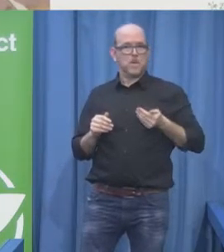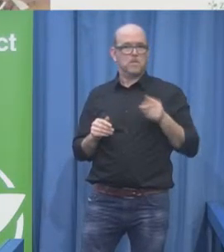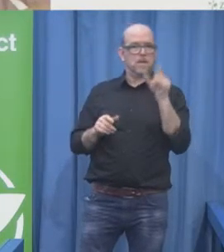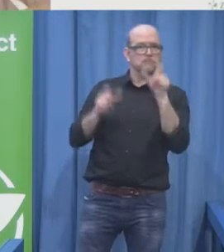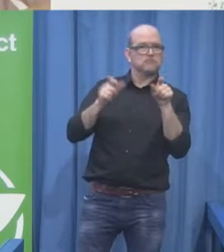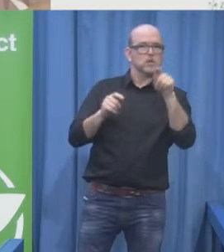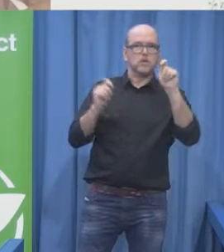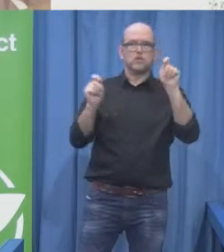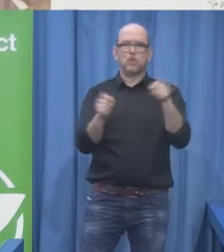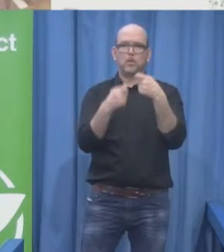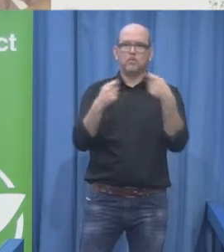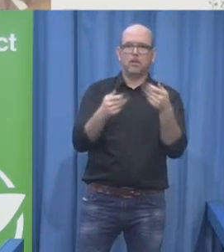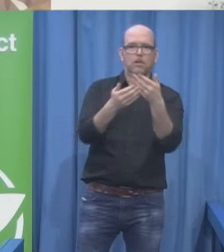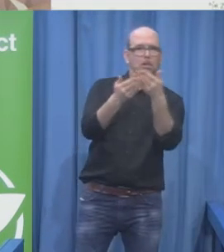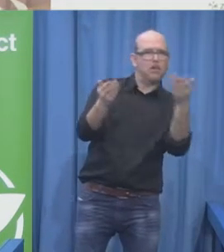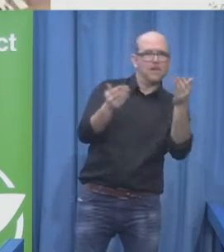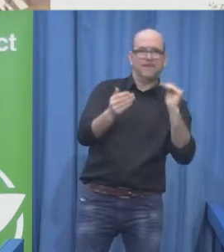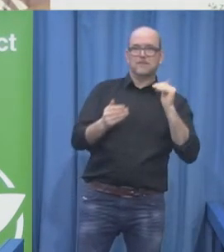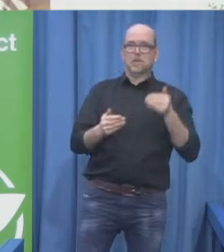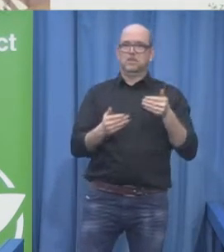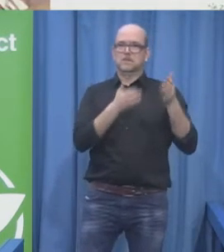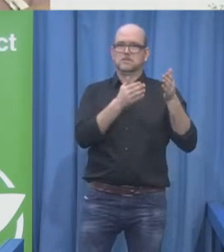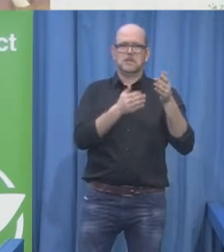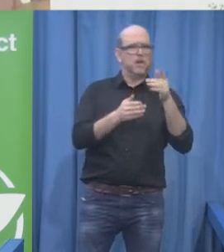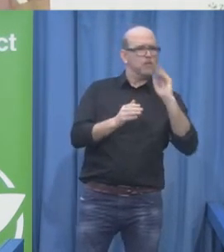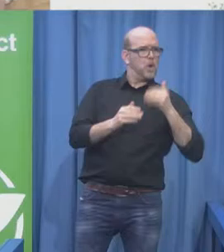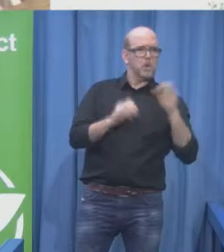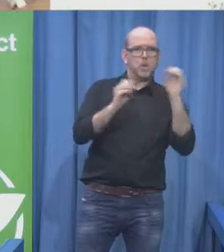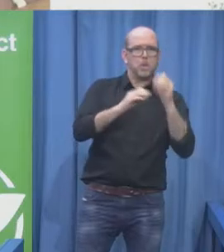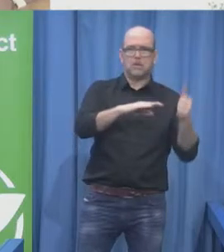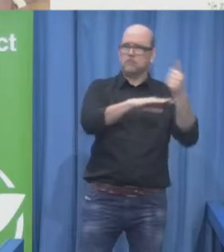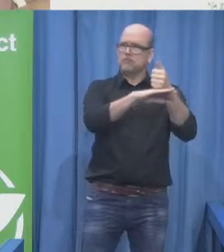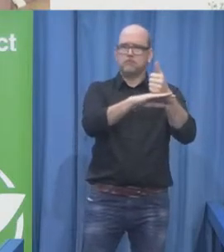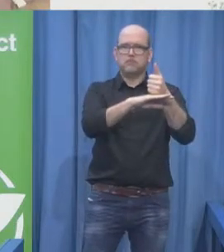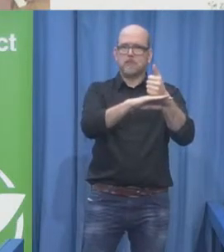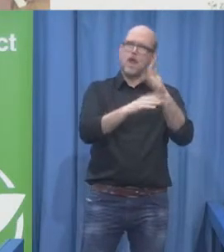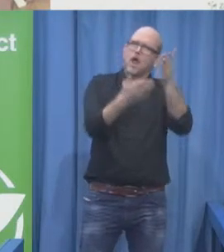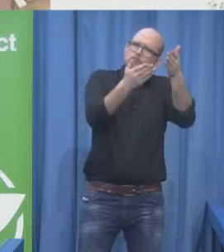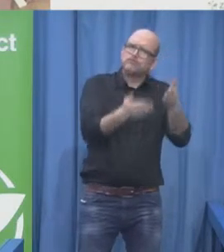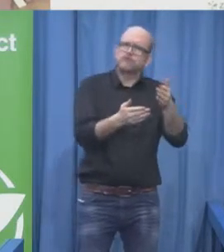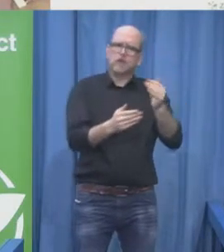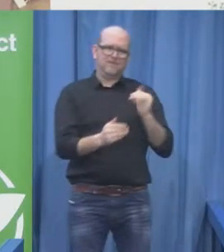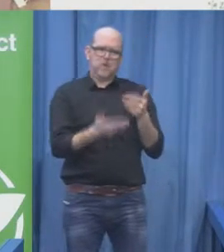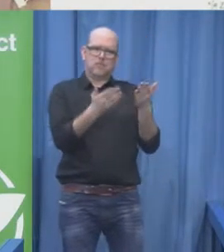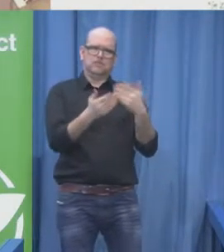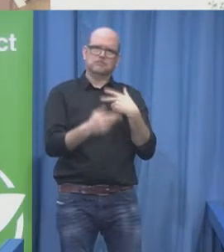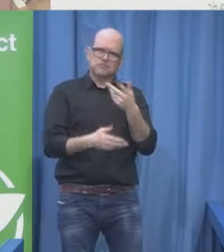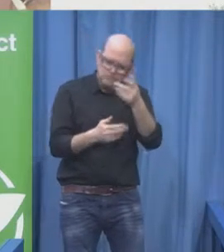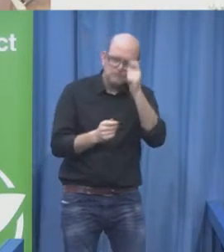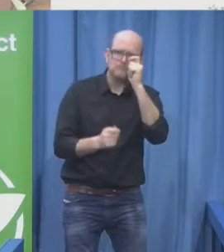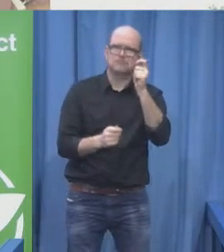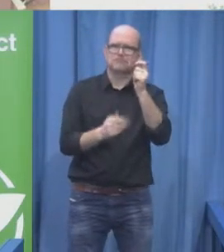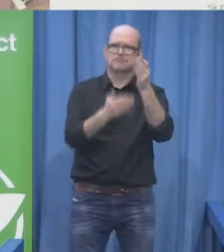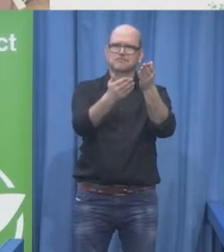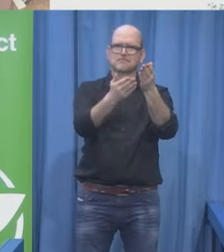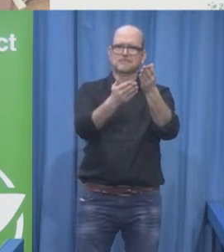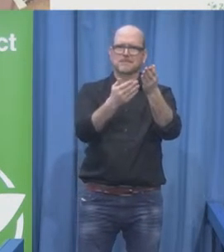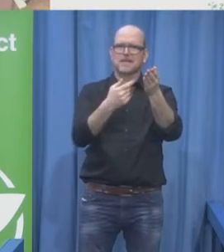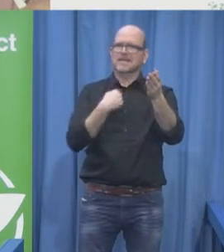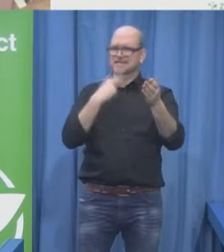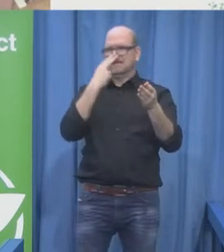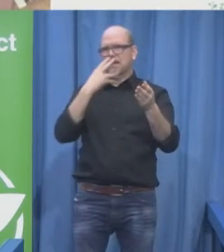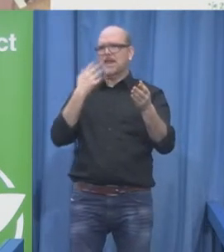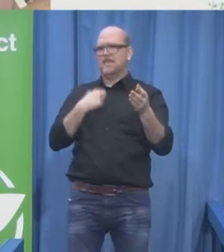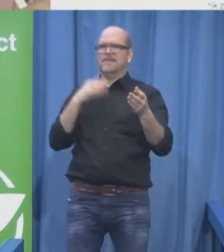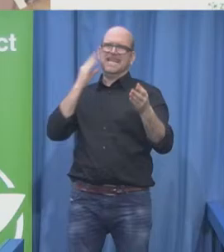some sort of inequalities when it comes to employment. And I'm also wearing another hat, the